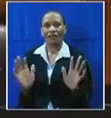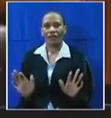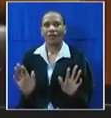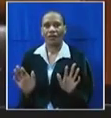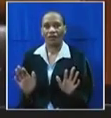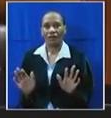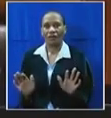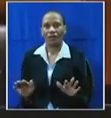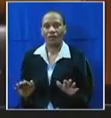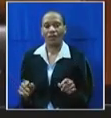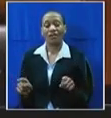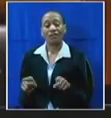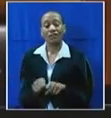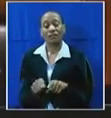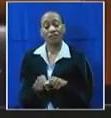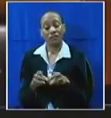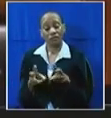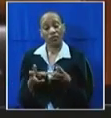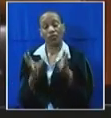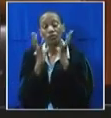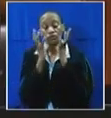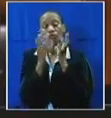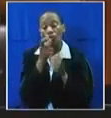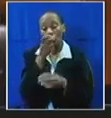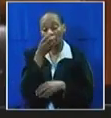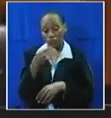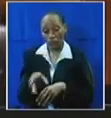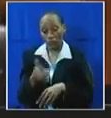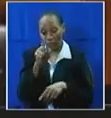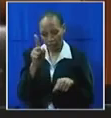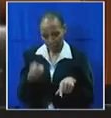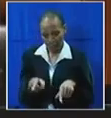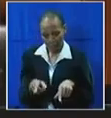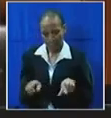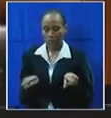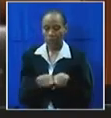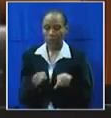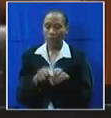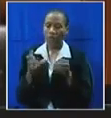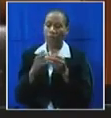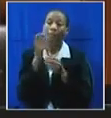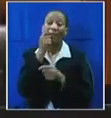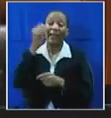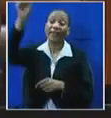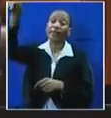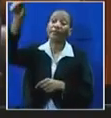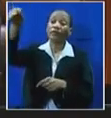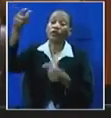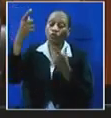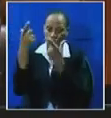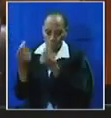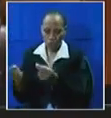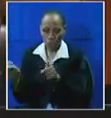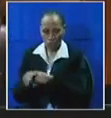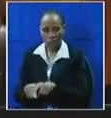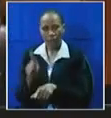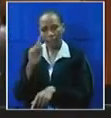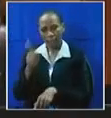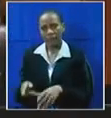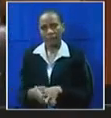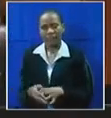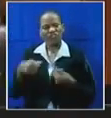expect member Malema to withdraw. I expect that member over there to do the same.